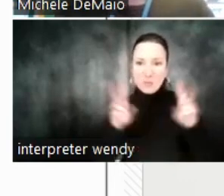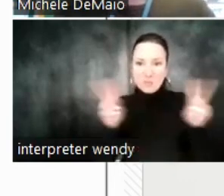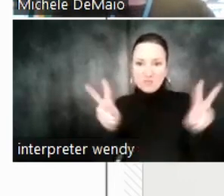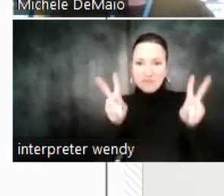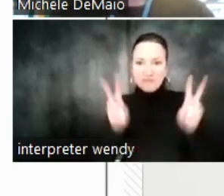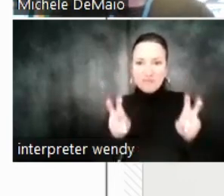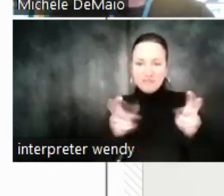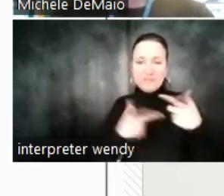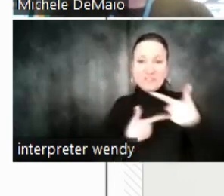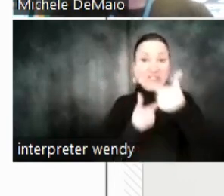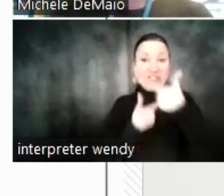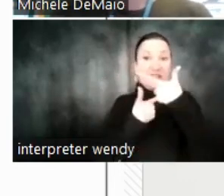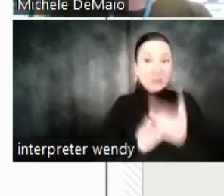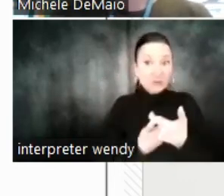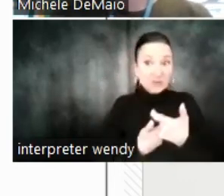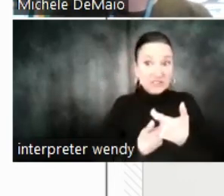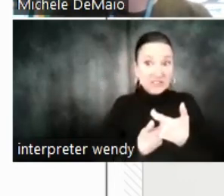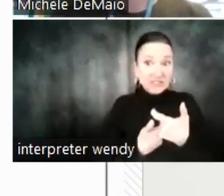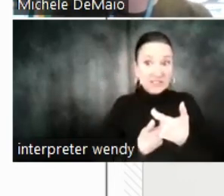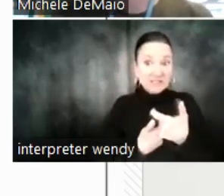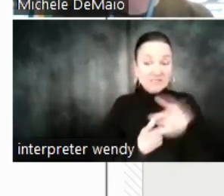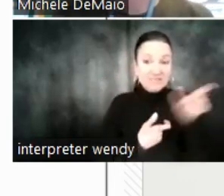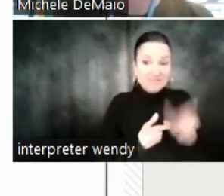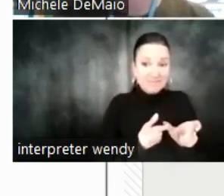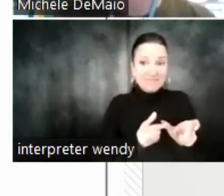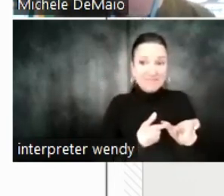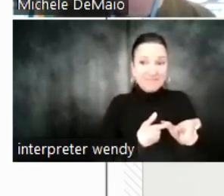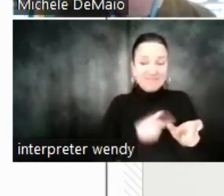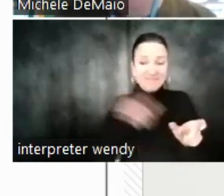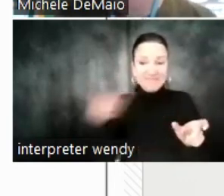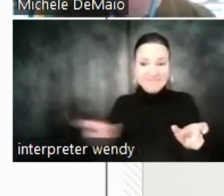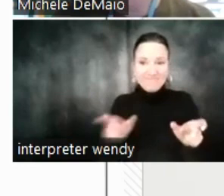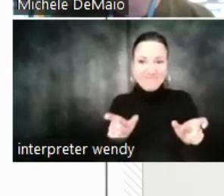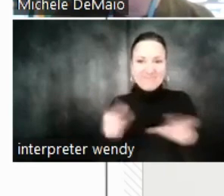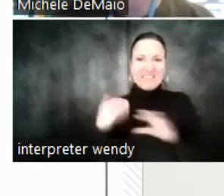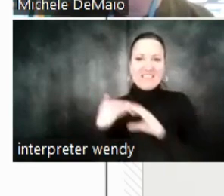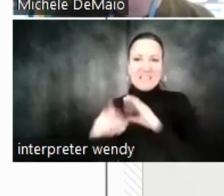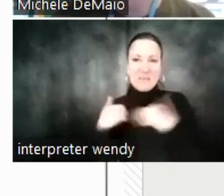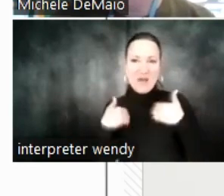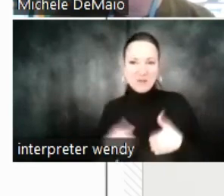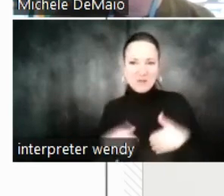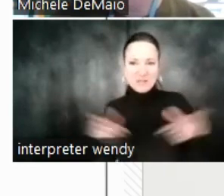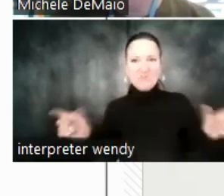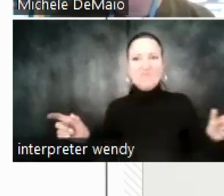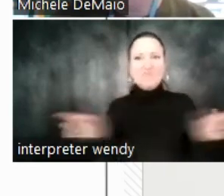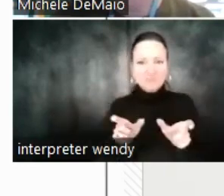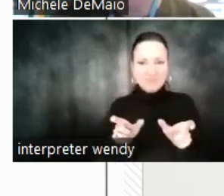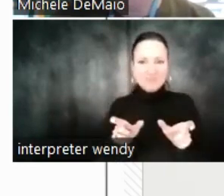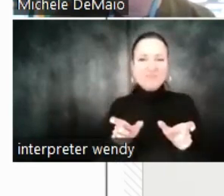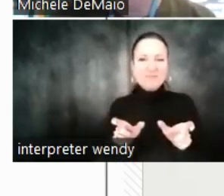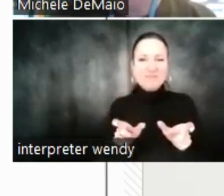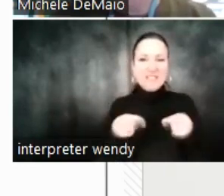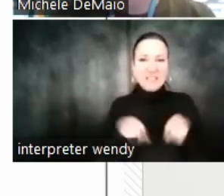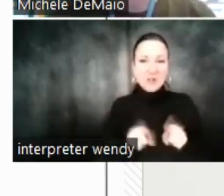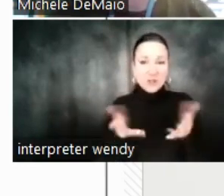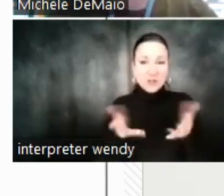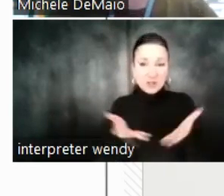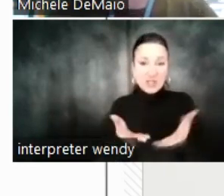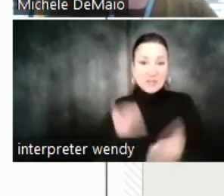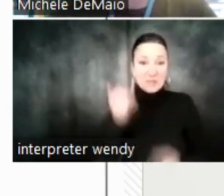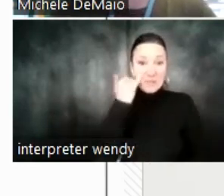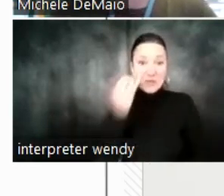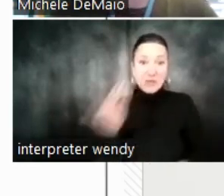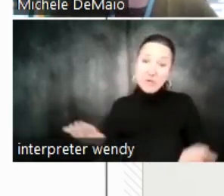and your email address. Interested and your email address. And if you are brand new to our